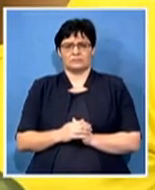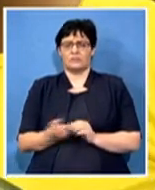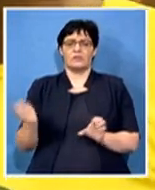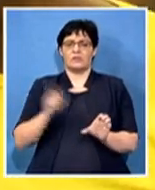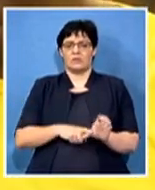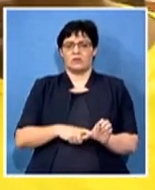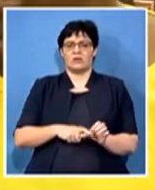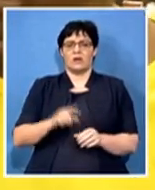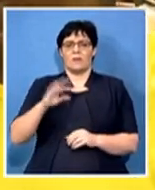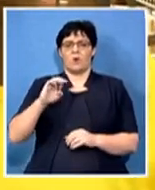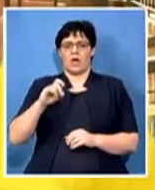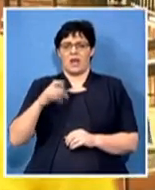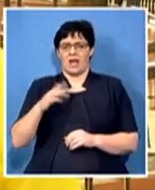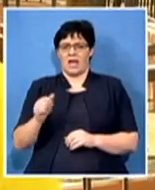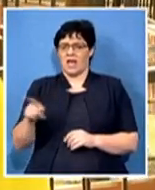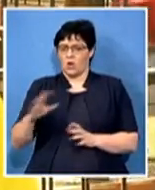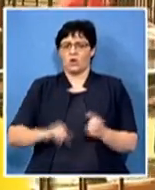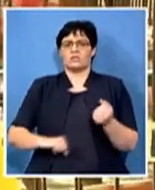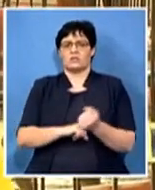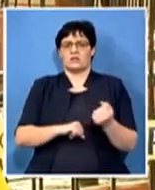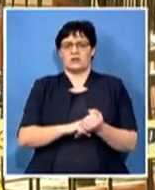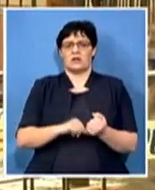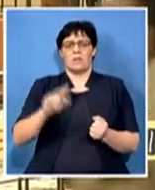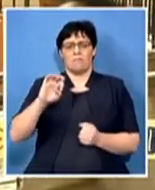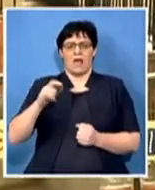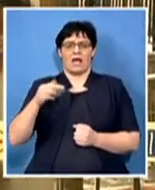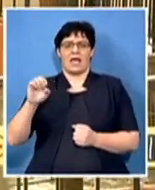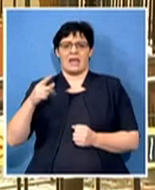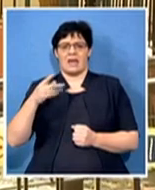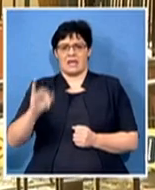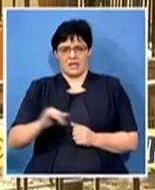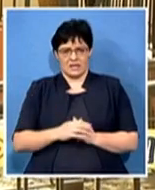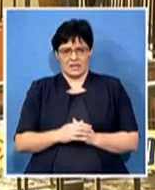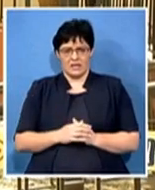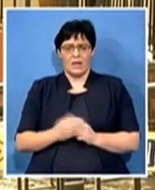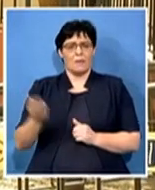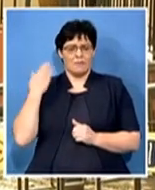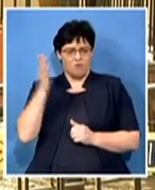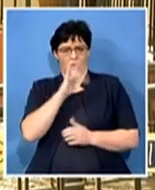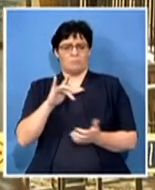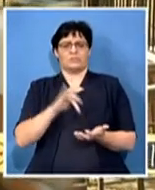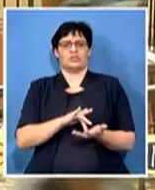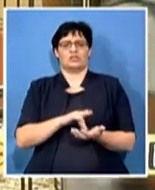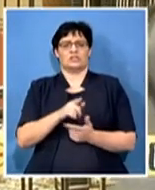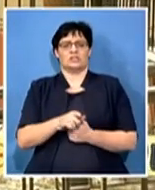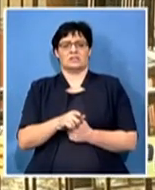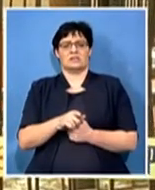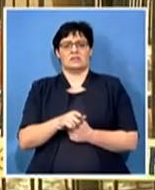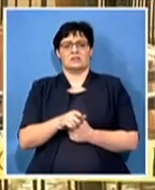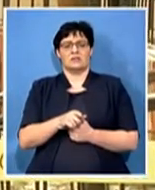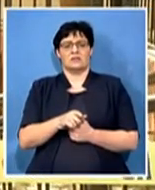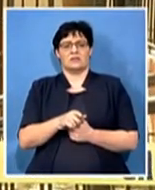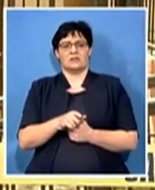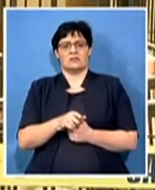of Olimlam Lely. Previously, your position was that this whole case is a political ploy. What's your